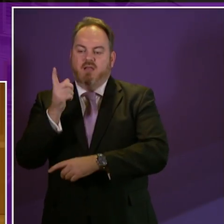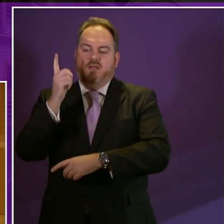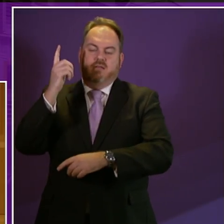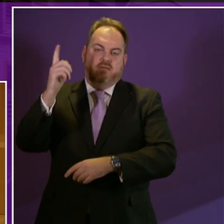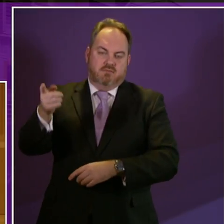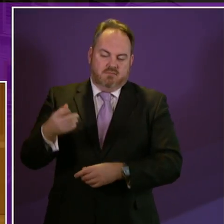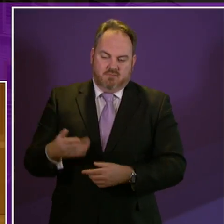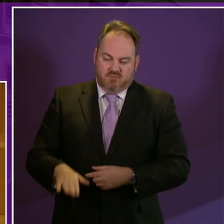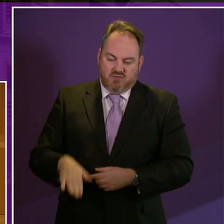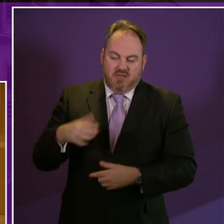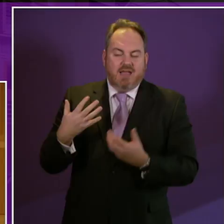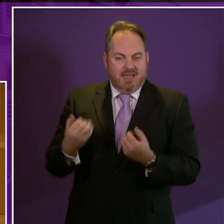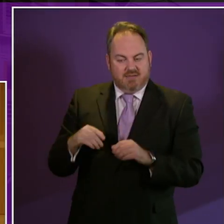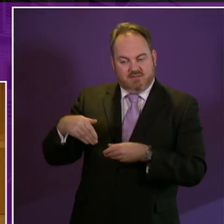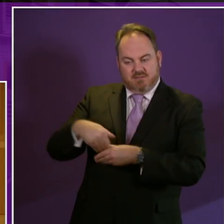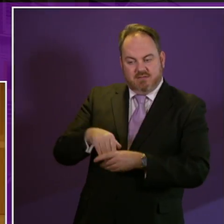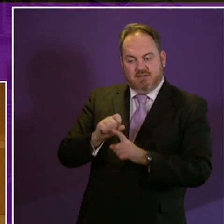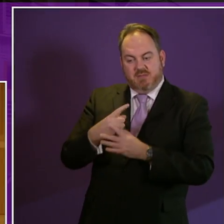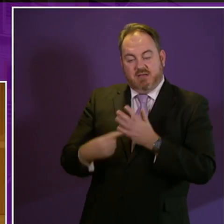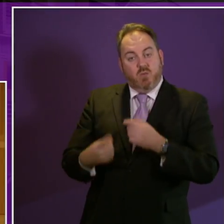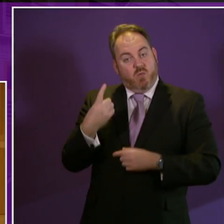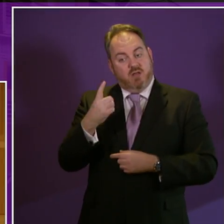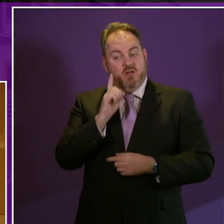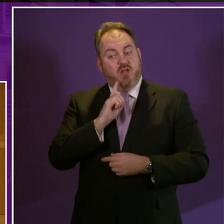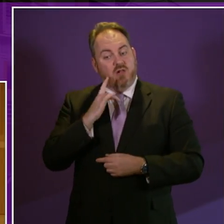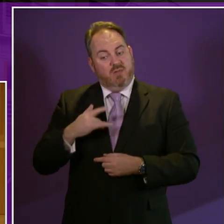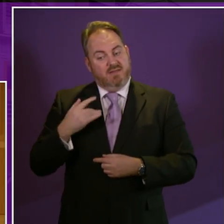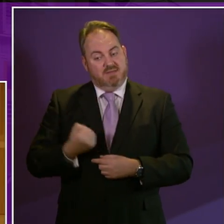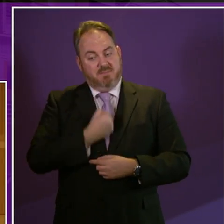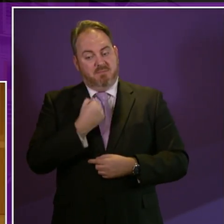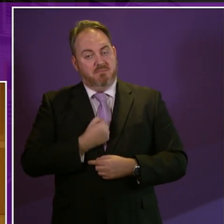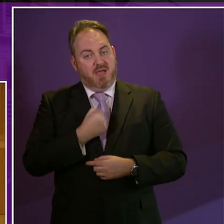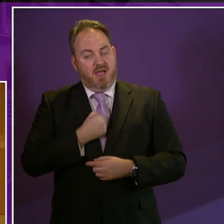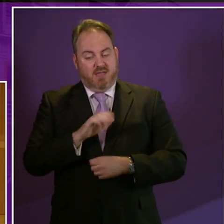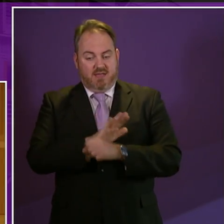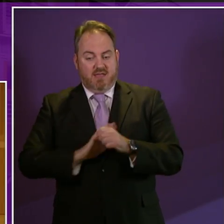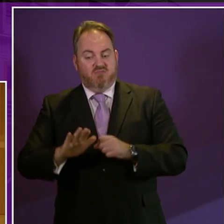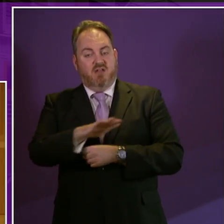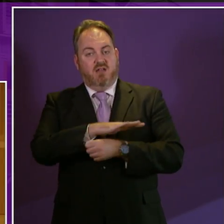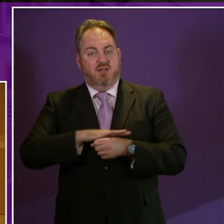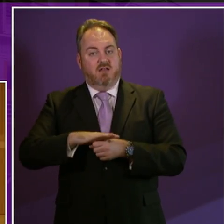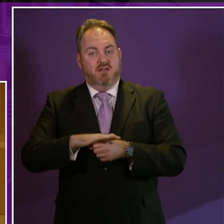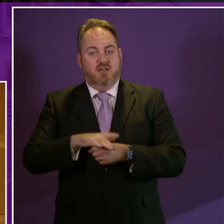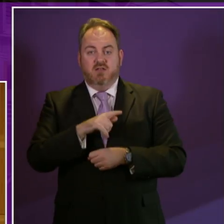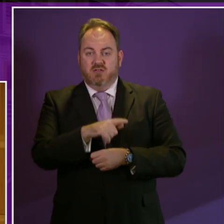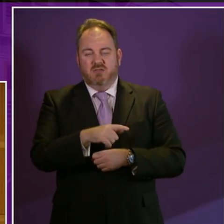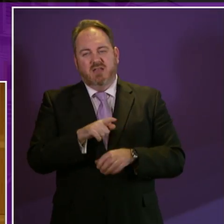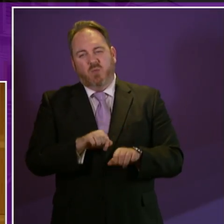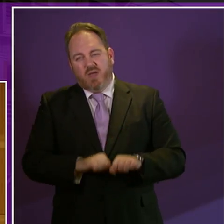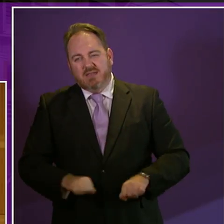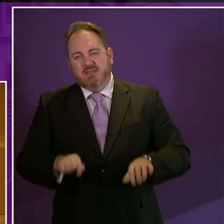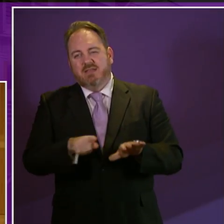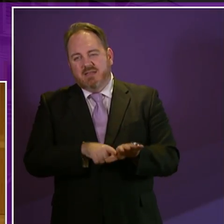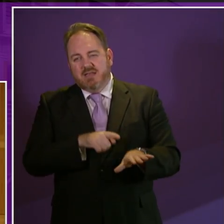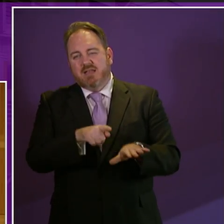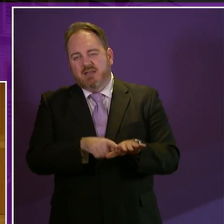case of Isla McKenzie the schoolgirl in my constituency who took nearly a year to get a diagnosis on the autistic spectrum it was my